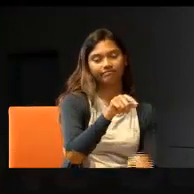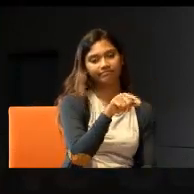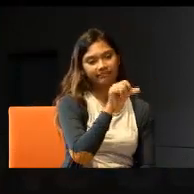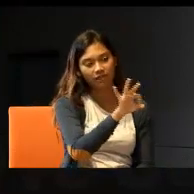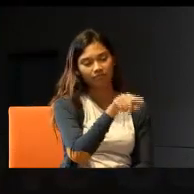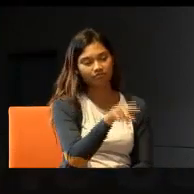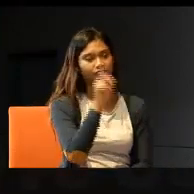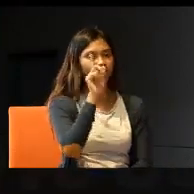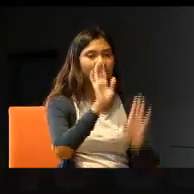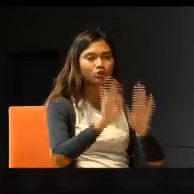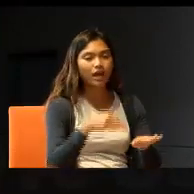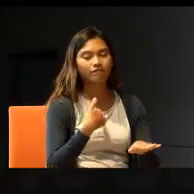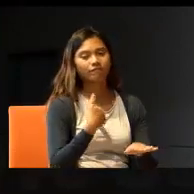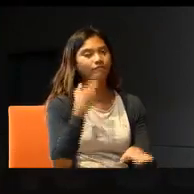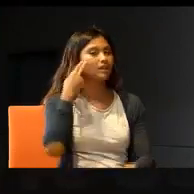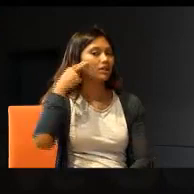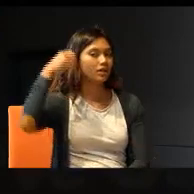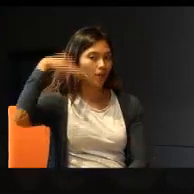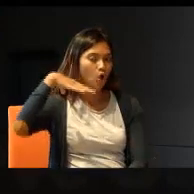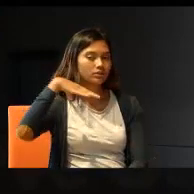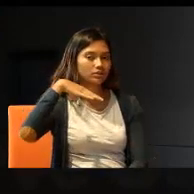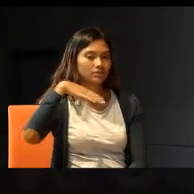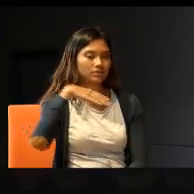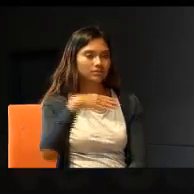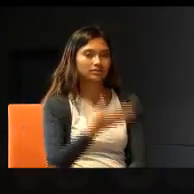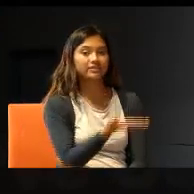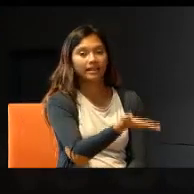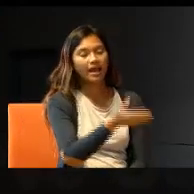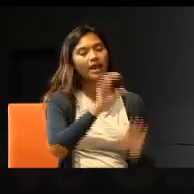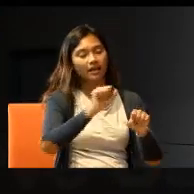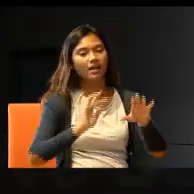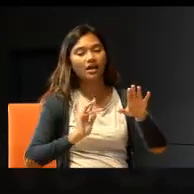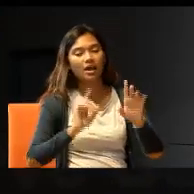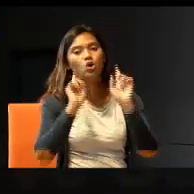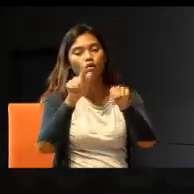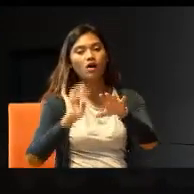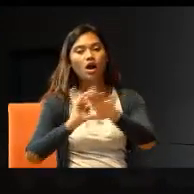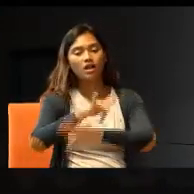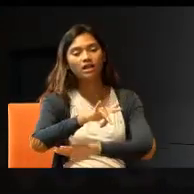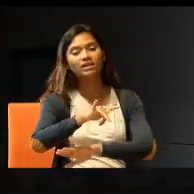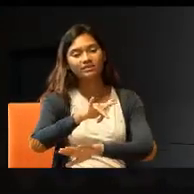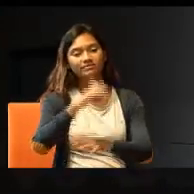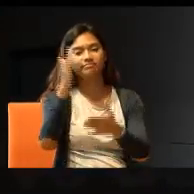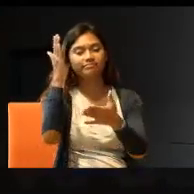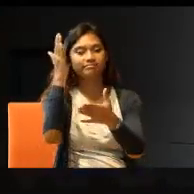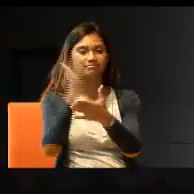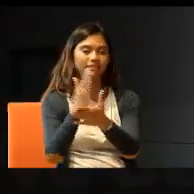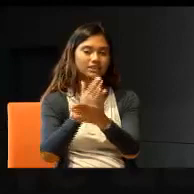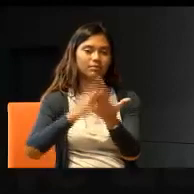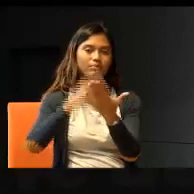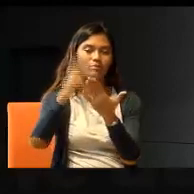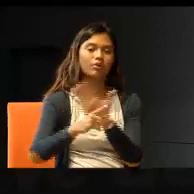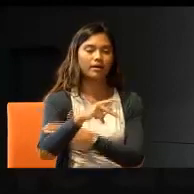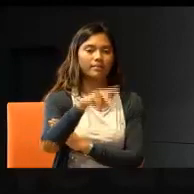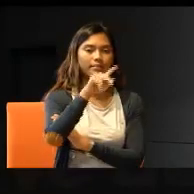has hearing loss, and from there, we can go, undergo early intervention programs, and of course, later on, can filter hearing